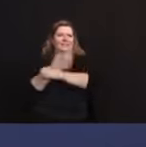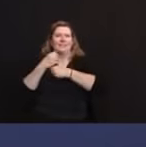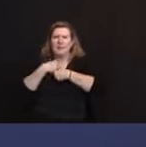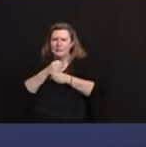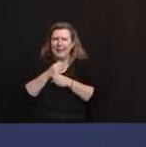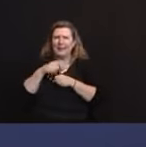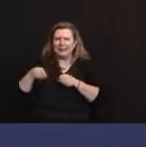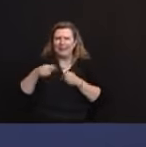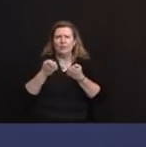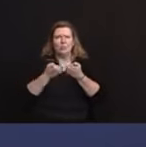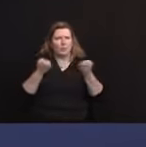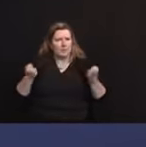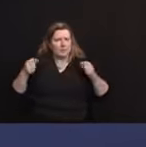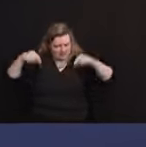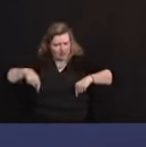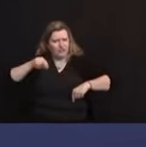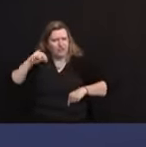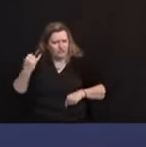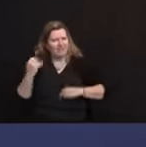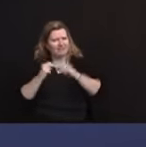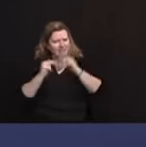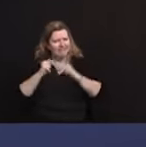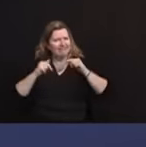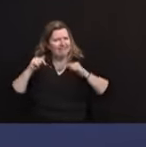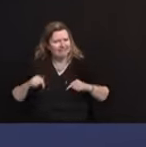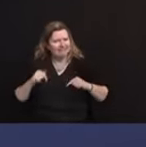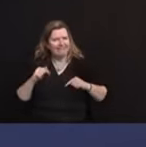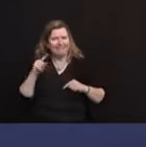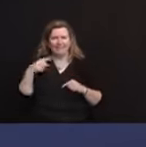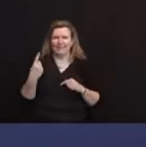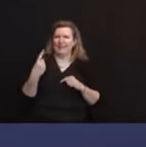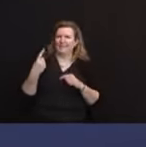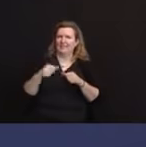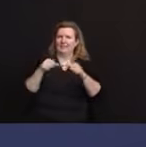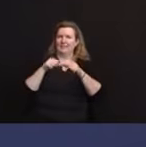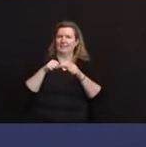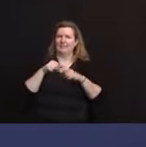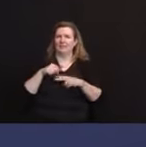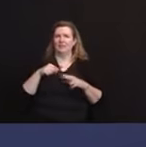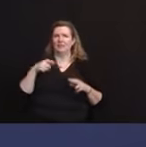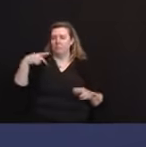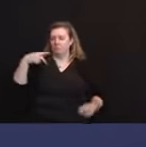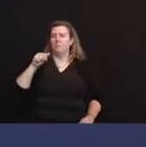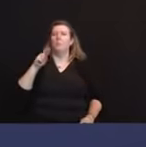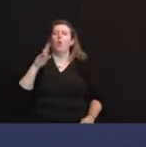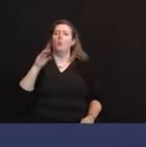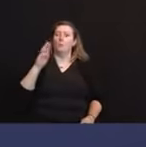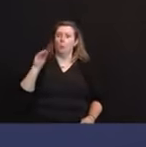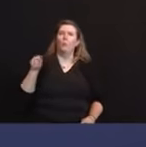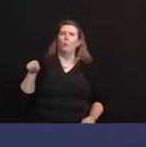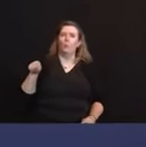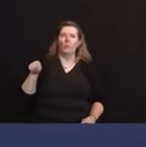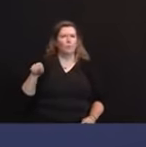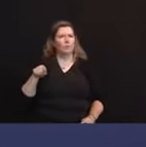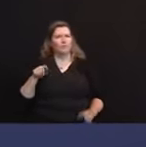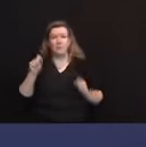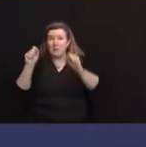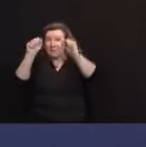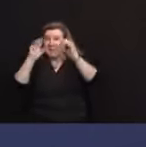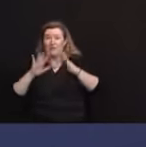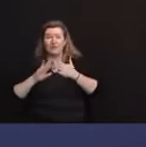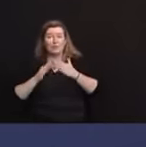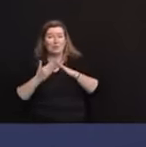a port in Paulsboro, which if you don't know that community, it's a magical community, sits right on the Delaware.